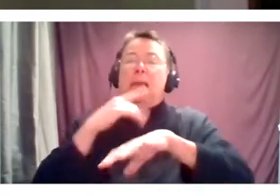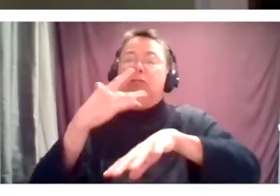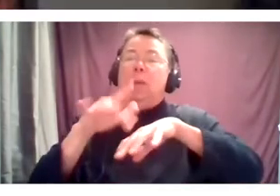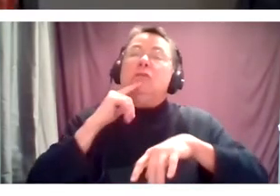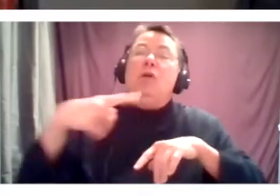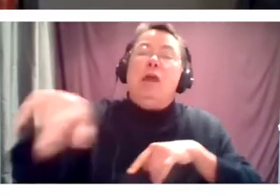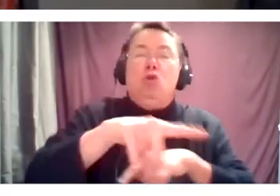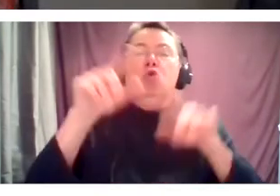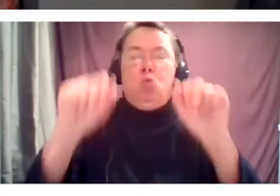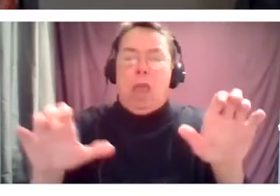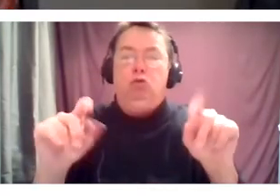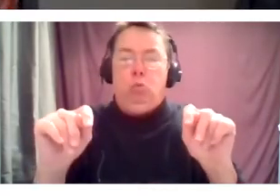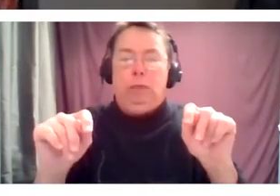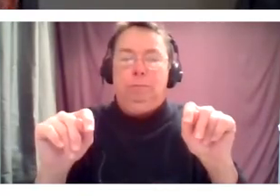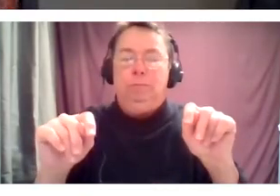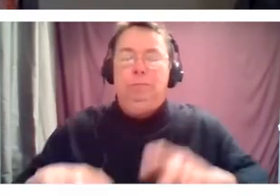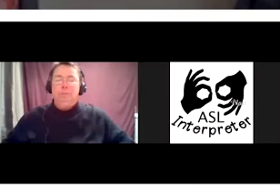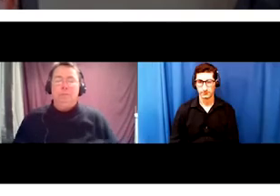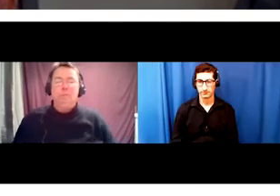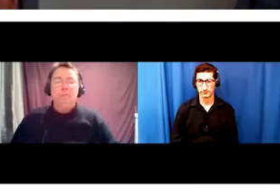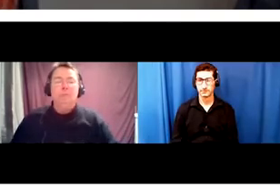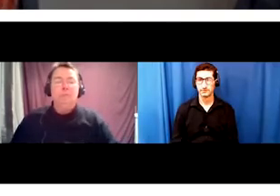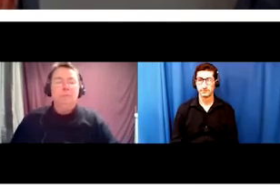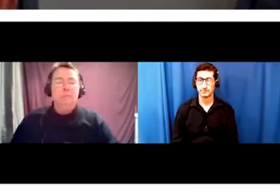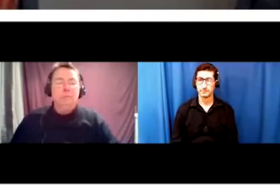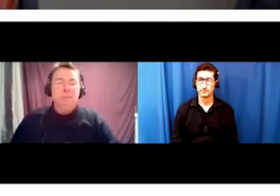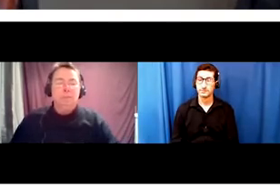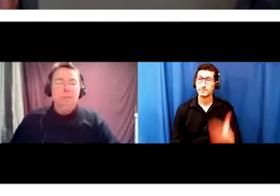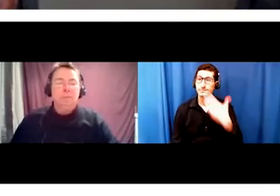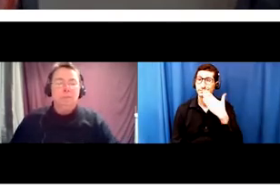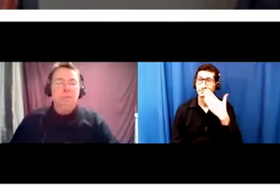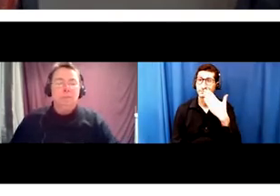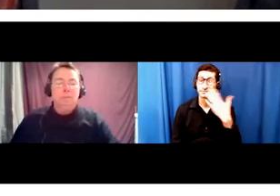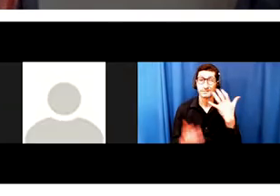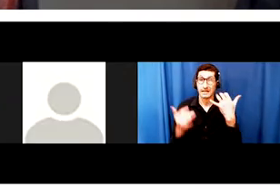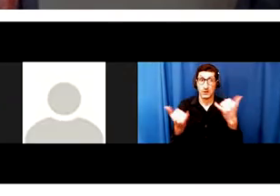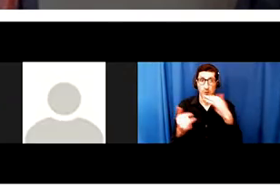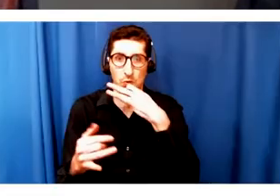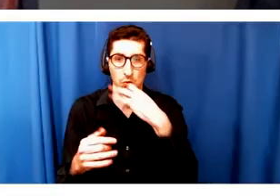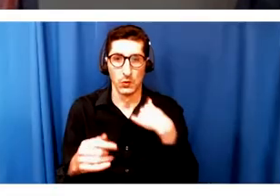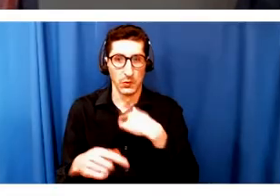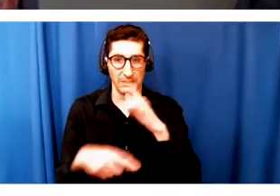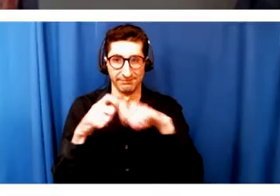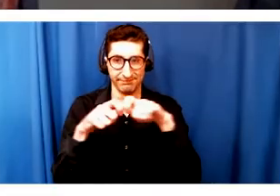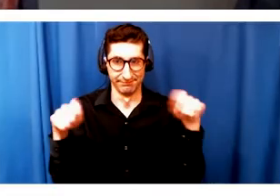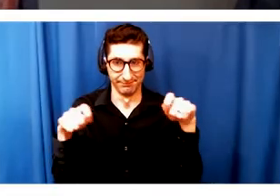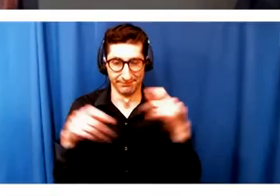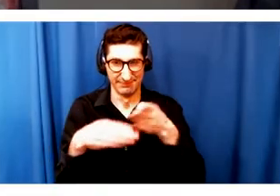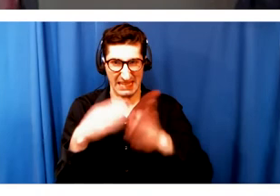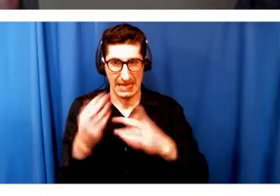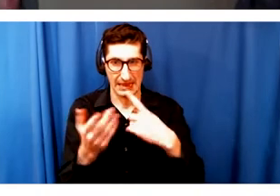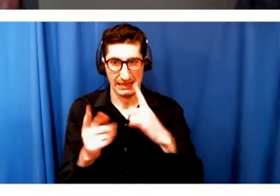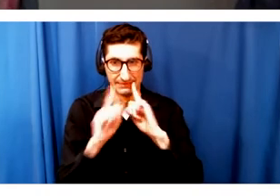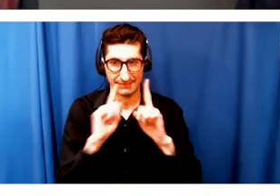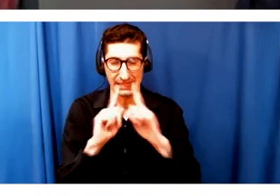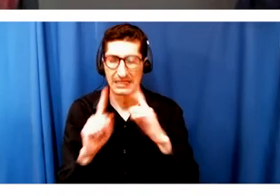Thank you so much, David. As a way to bring this conversation to a close, I want to invite everyone to think a little bit